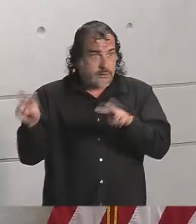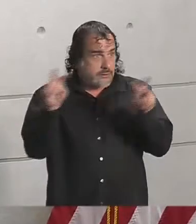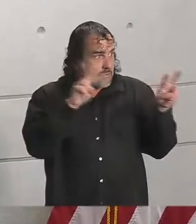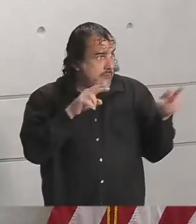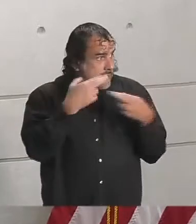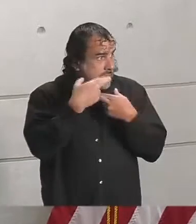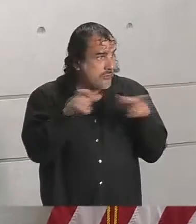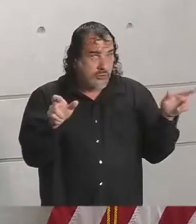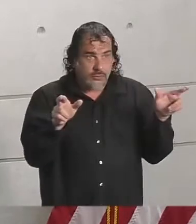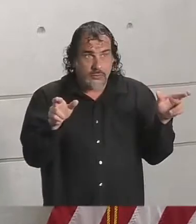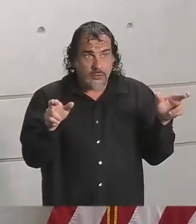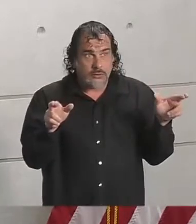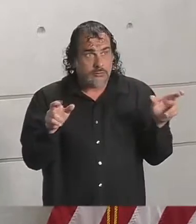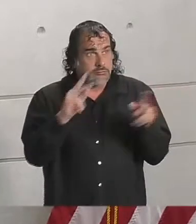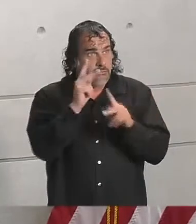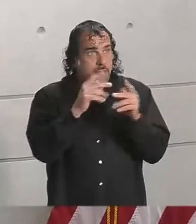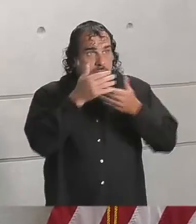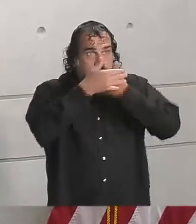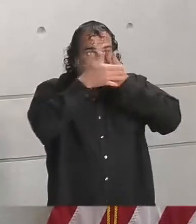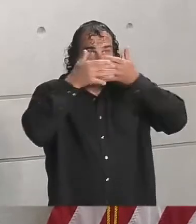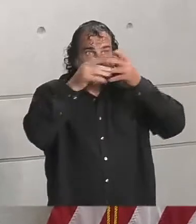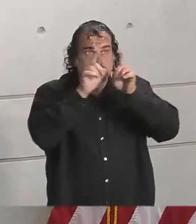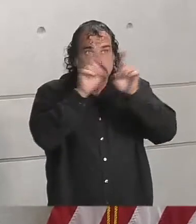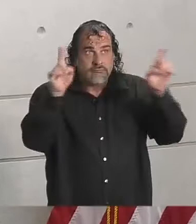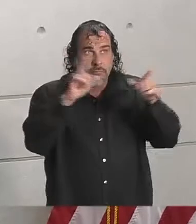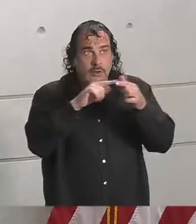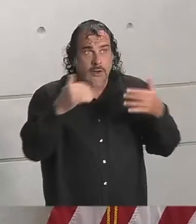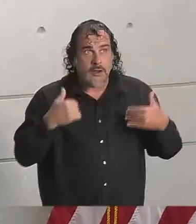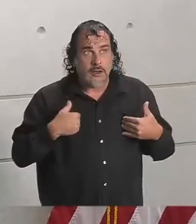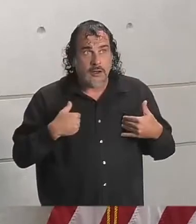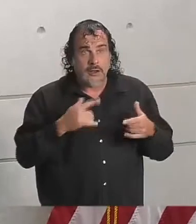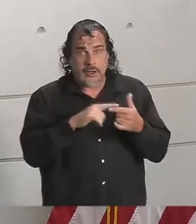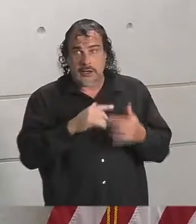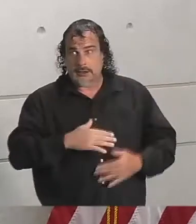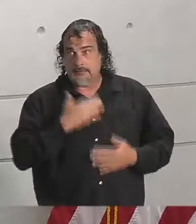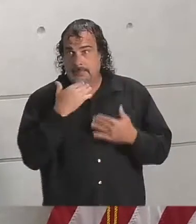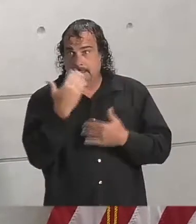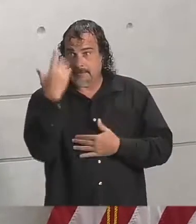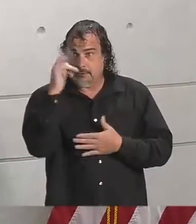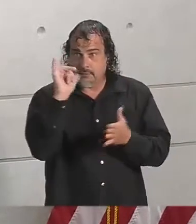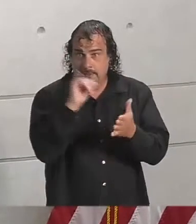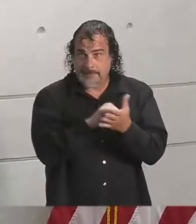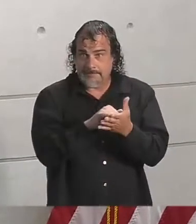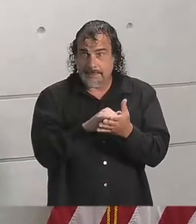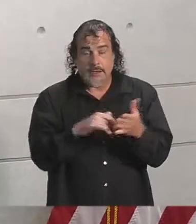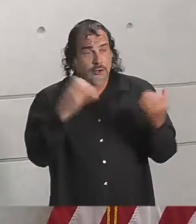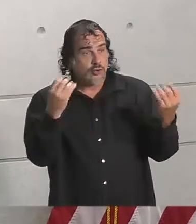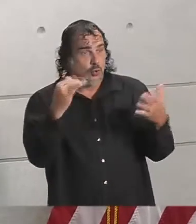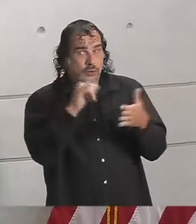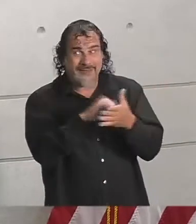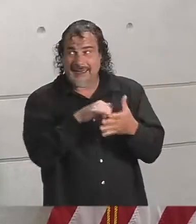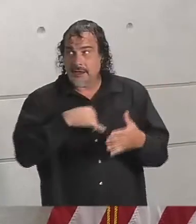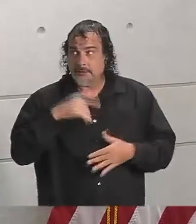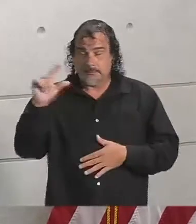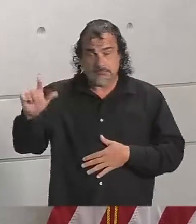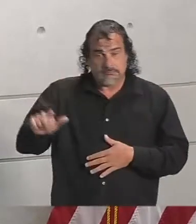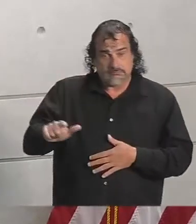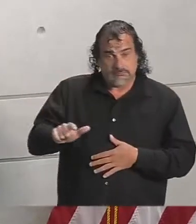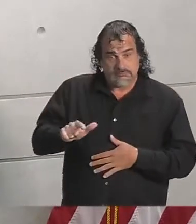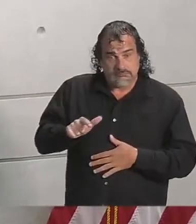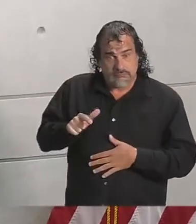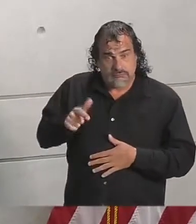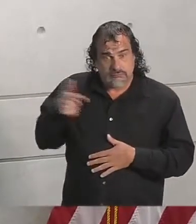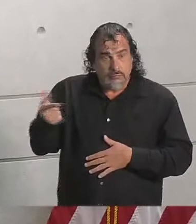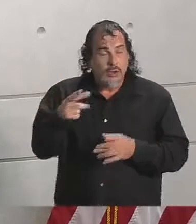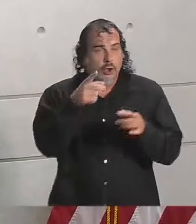room, people are continuing to do that, and for that I am grateful. And so with that, I'm going to turn